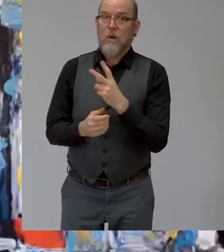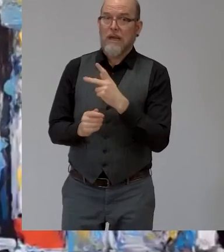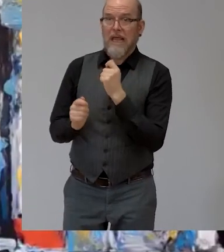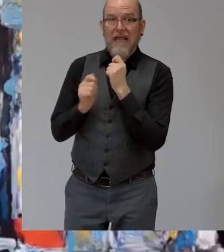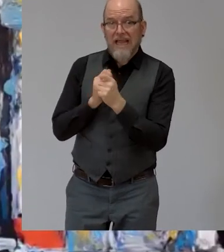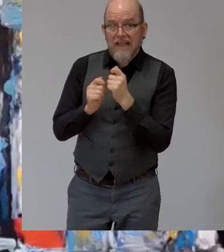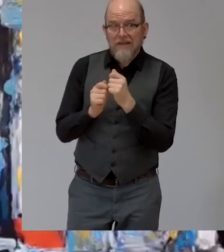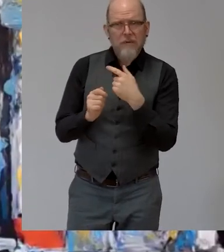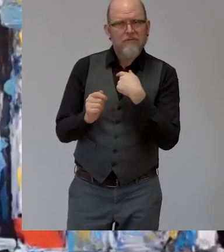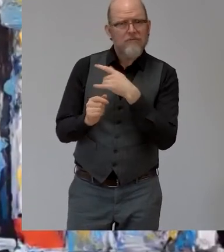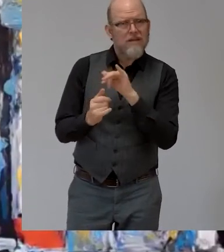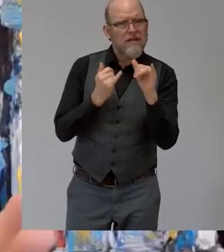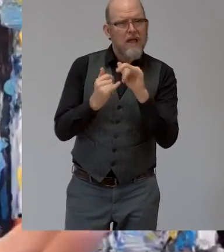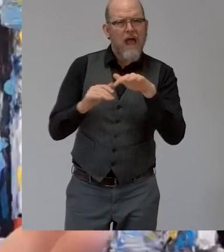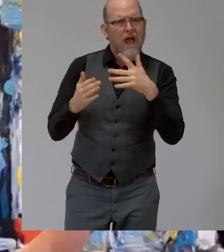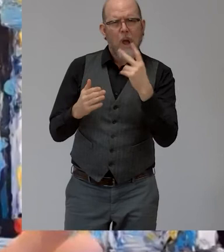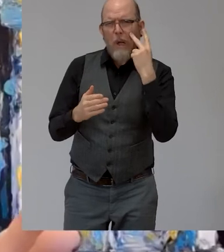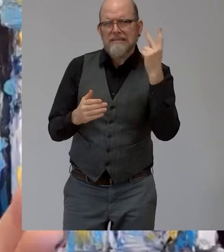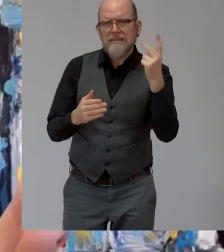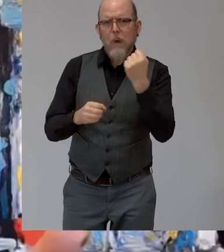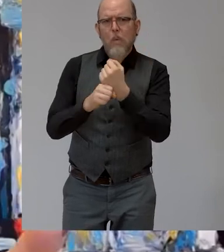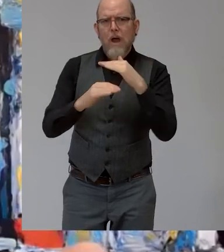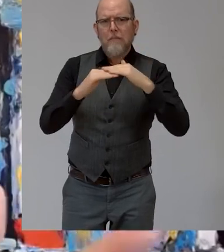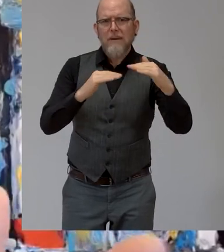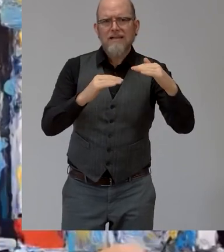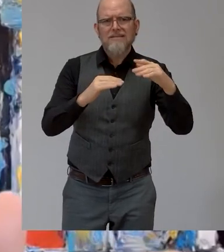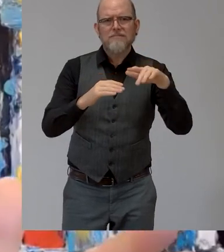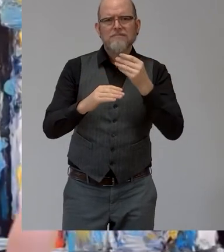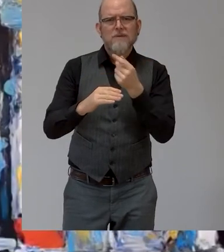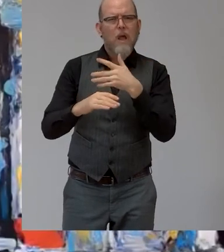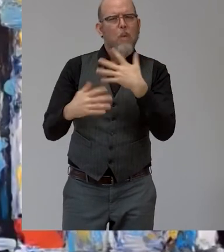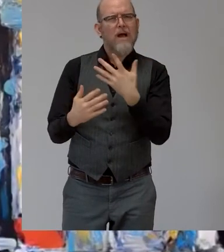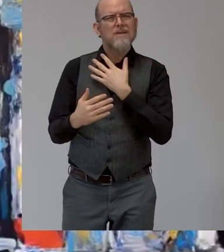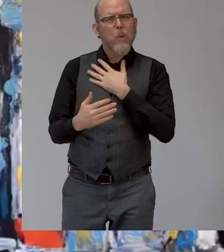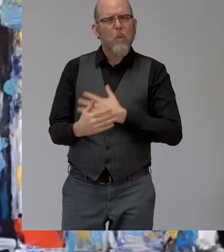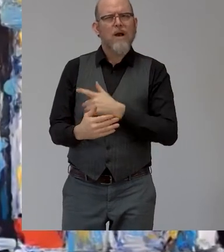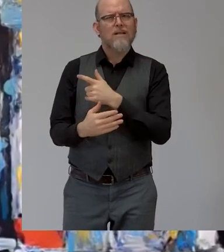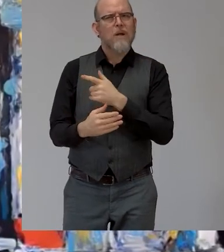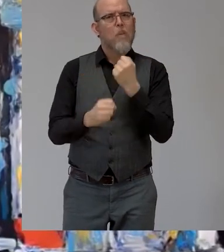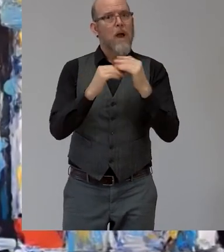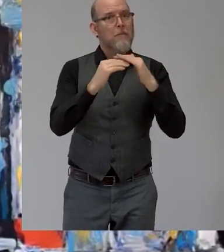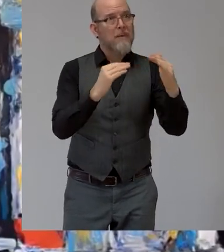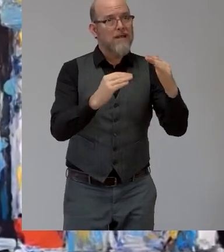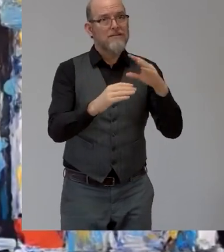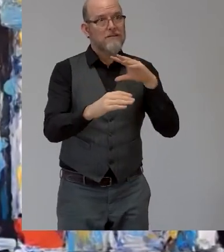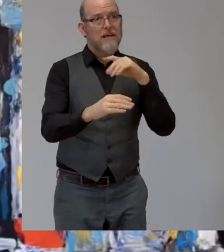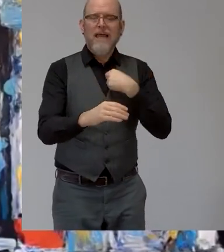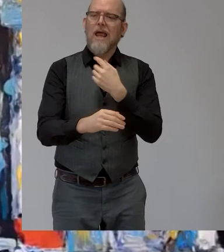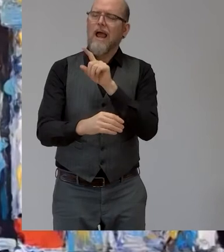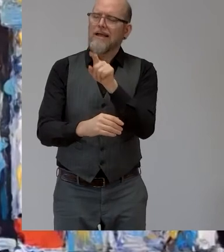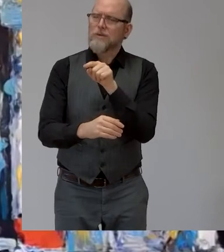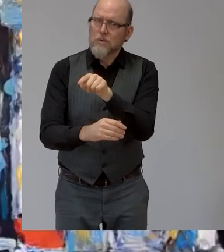the workplace if uh if uh if you are asked about that what would you what would uh your answer to be